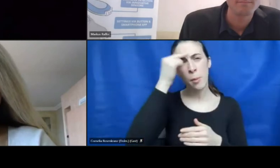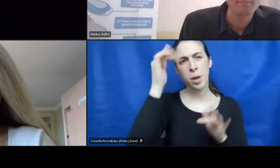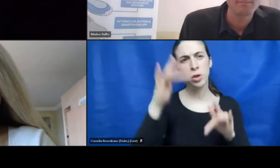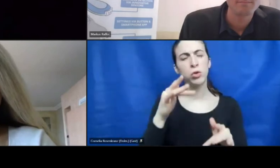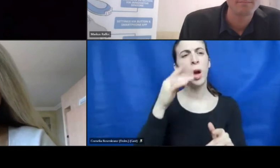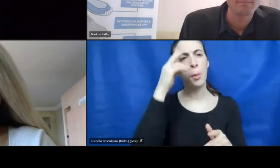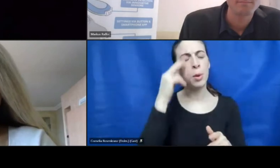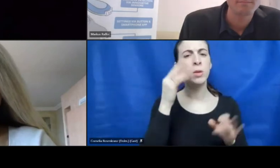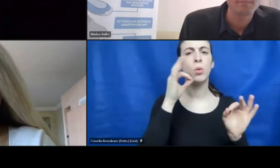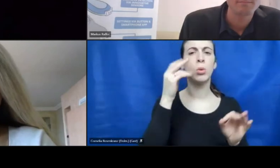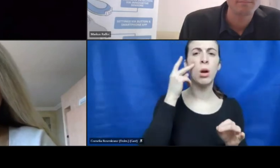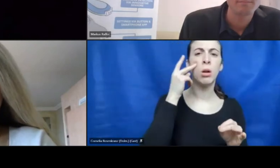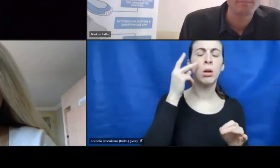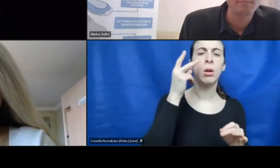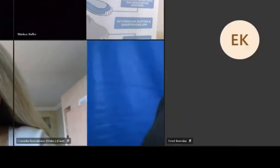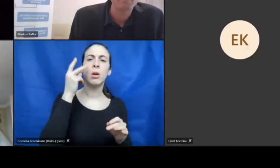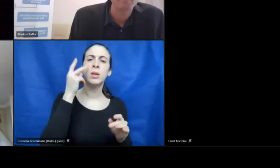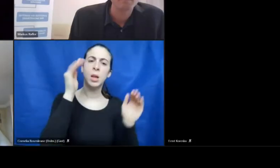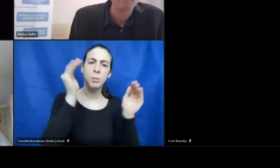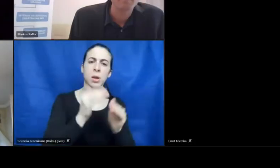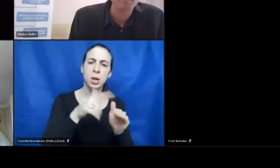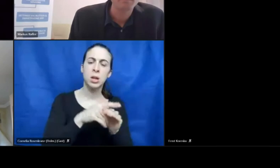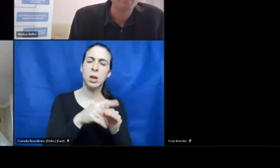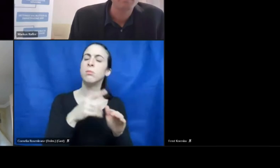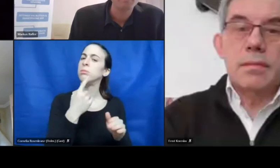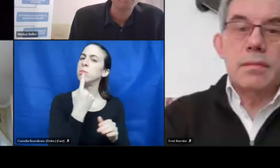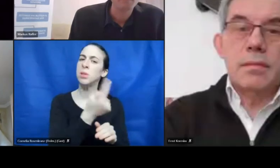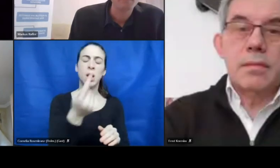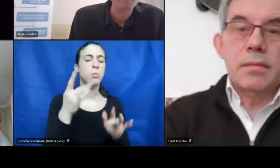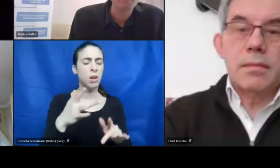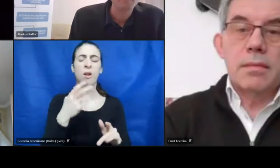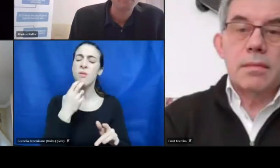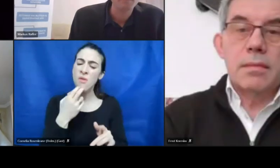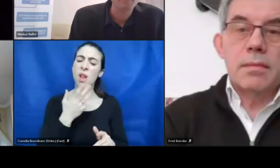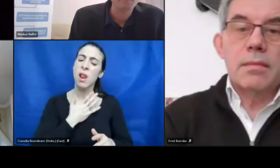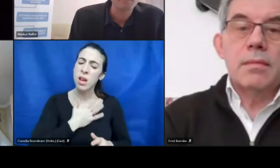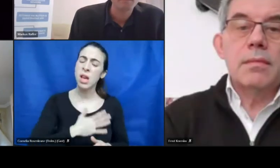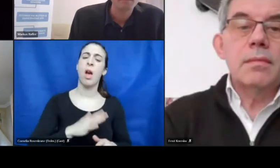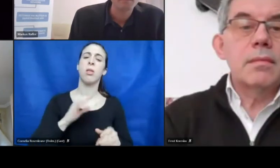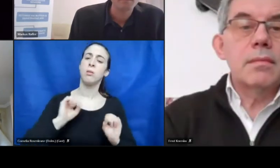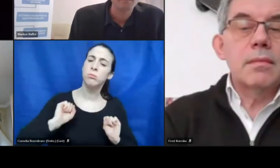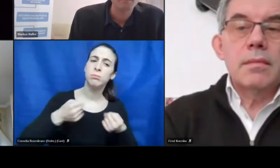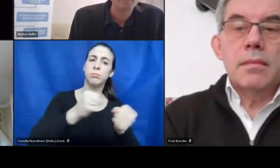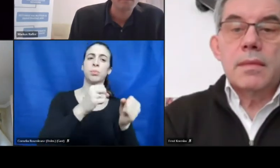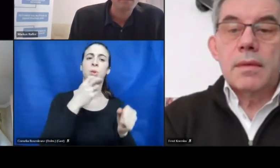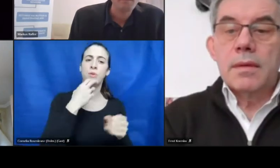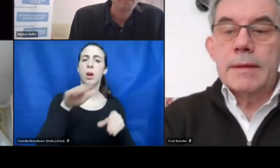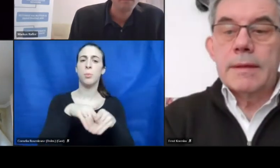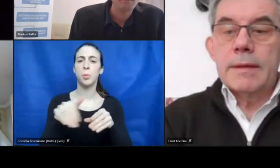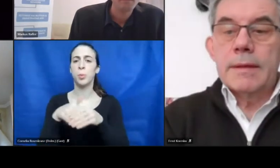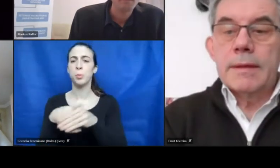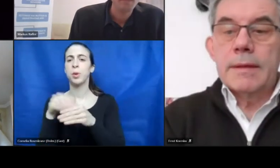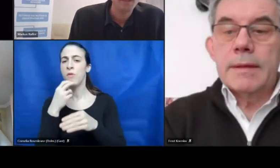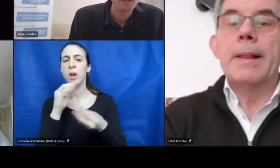people are willing to get their own business, to start their own business, to get entrepreneurs. But sometimes